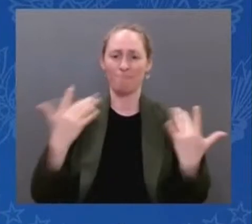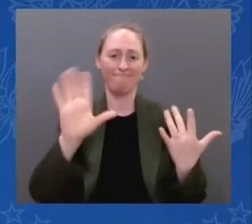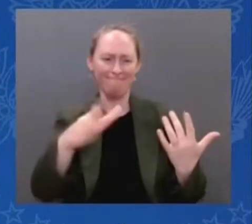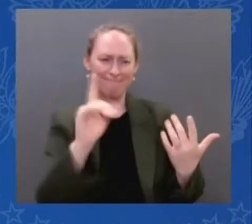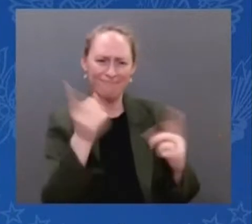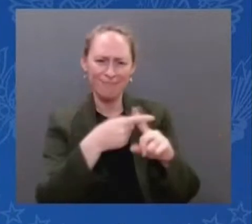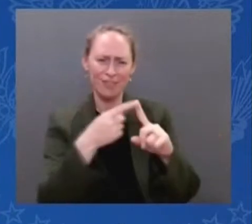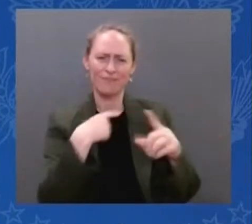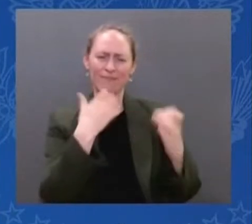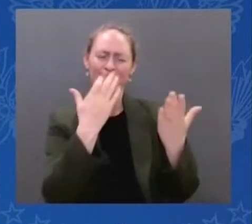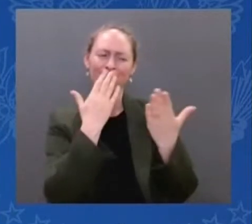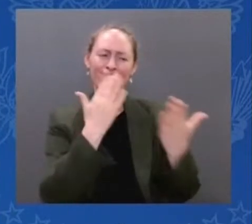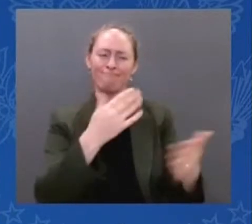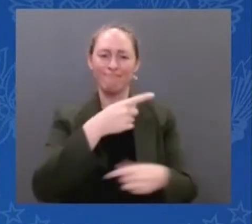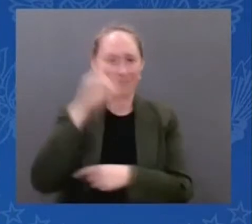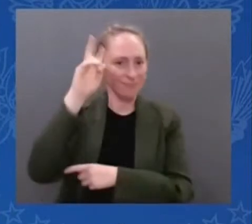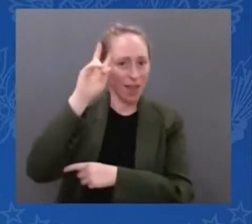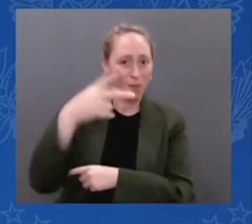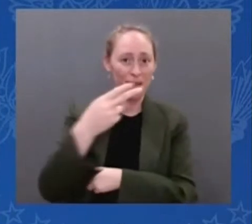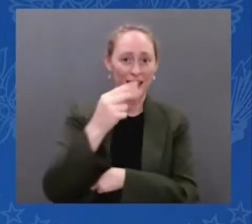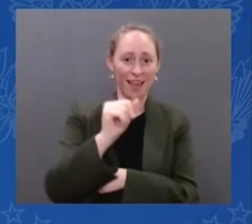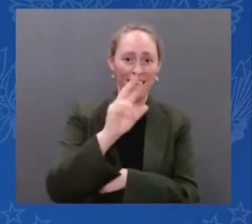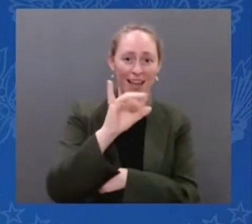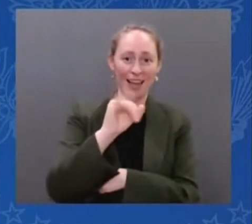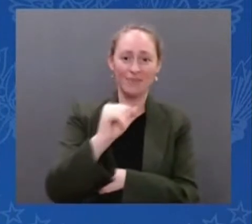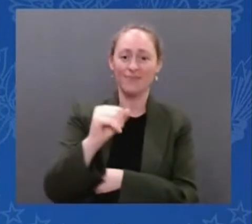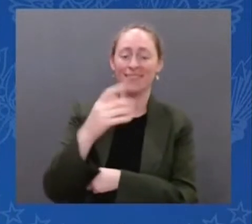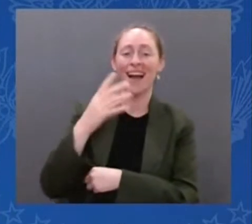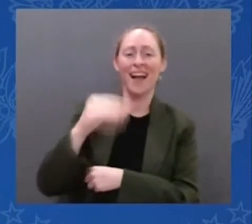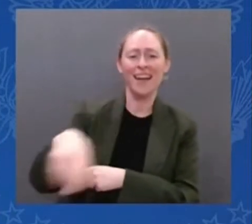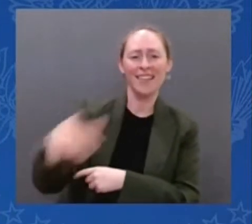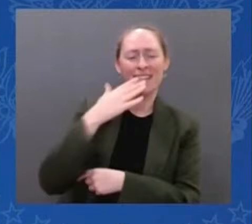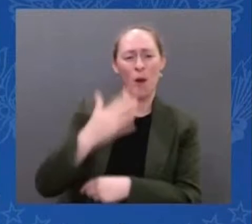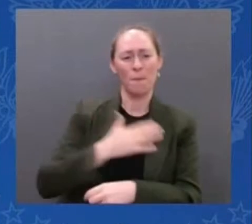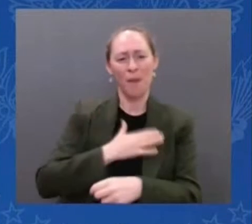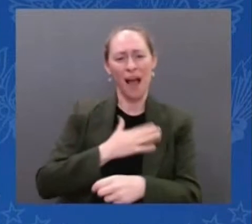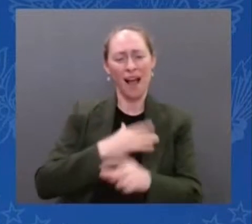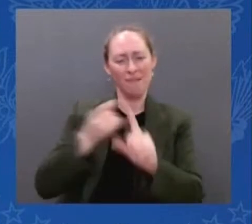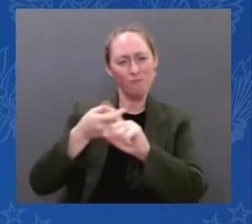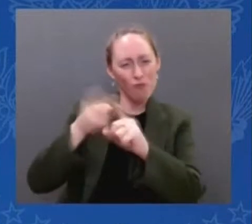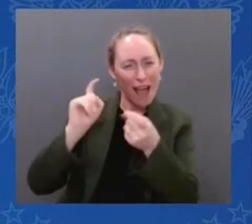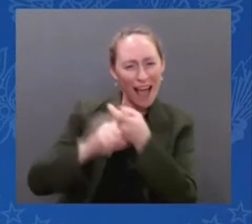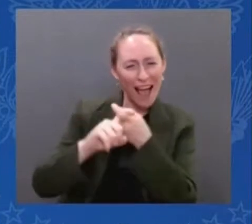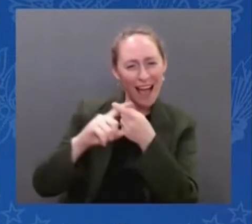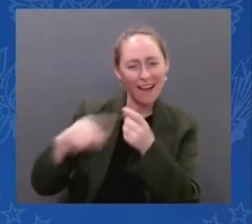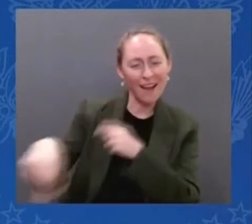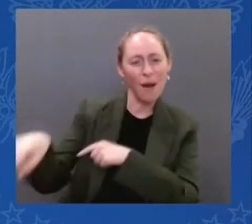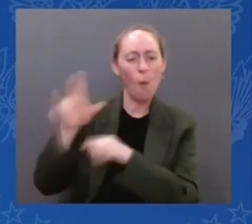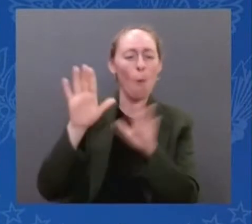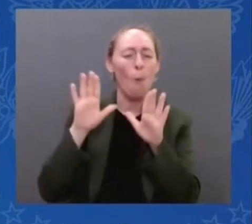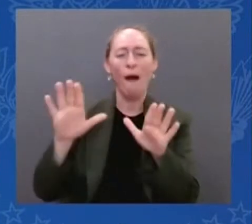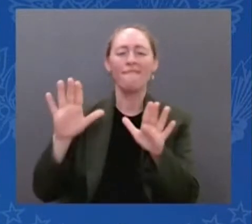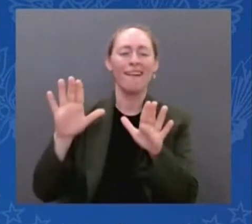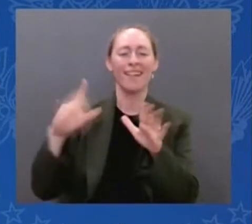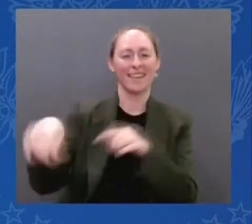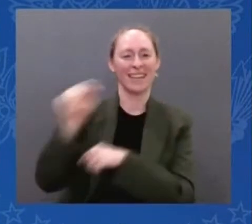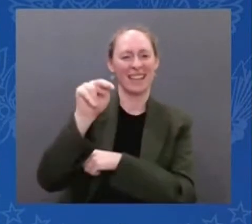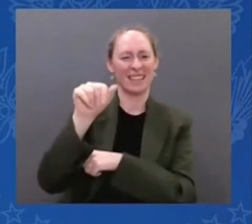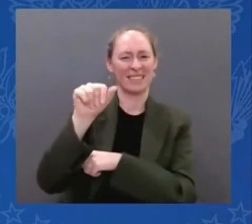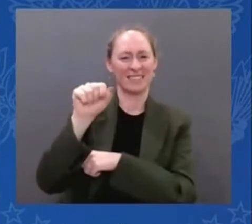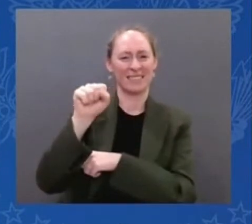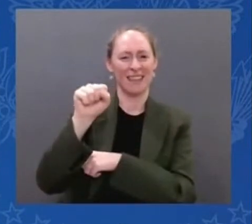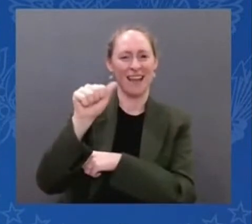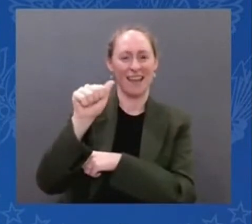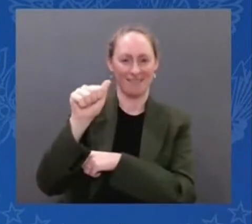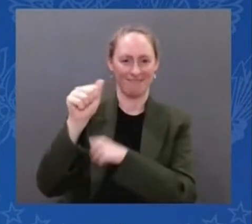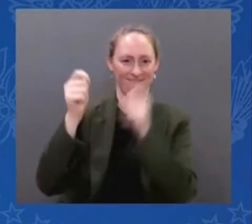my dear friend and our outstanding NASA administrator and the guy only guy who has been in space, Bill Nelson. Bill, you're